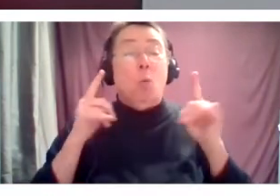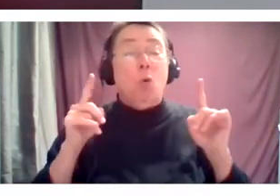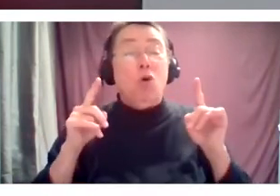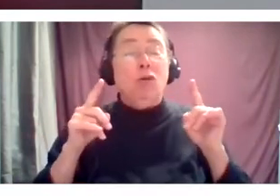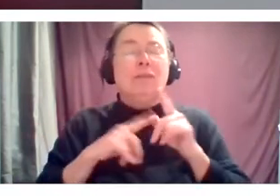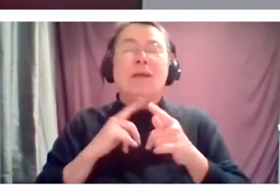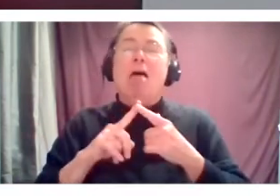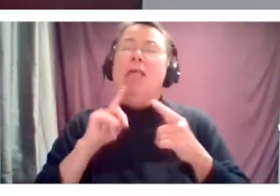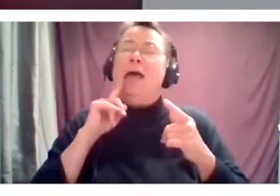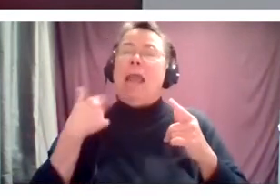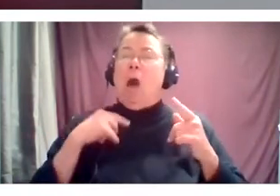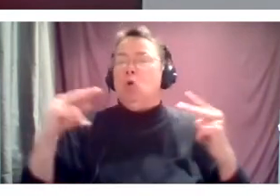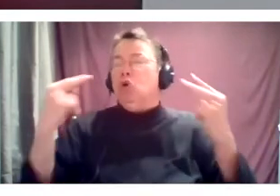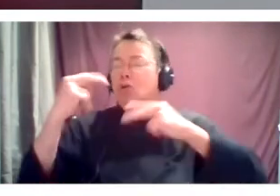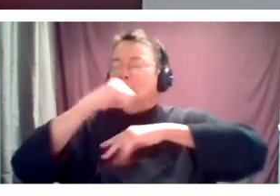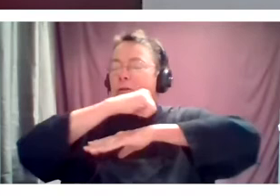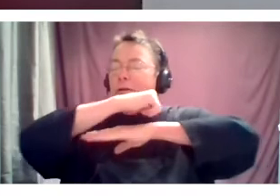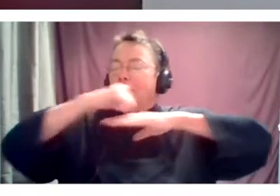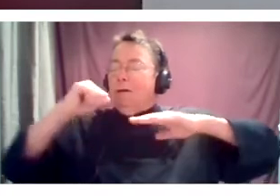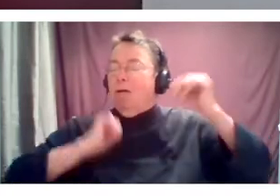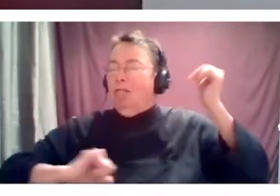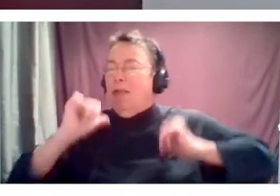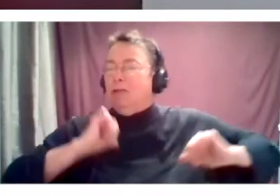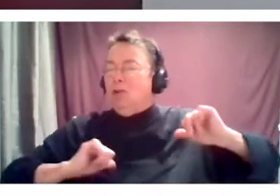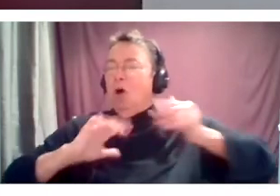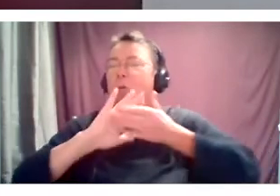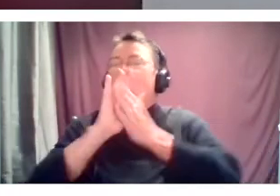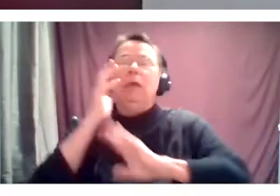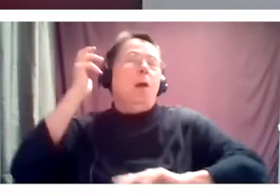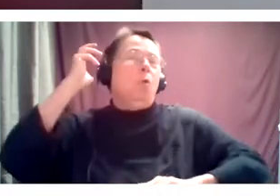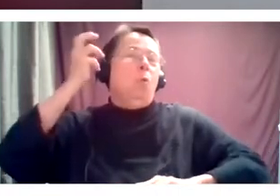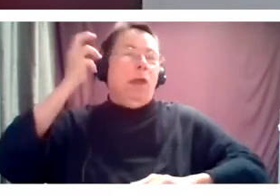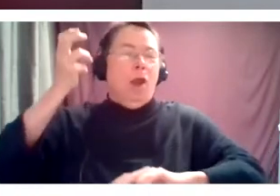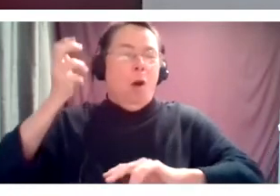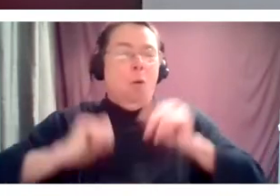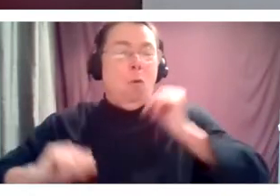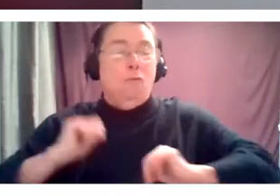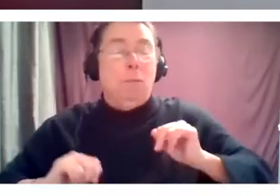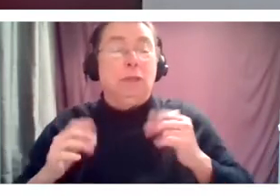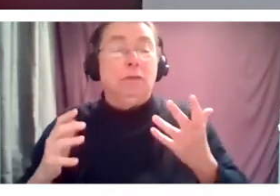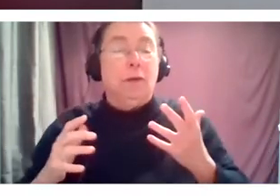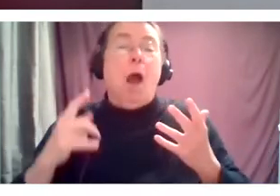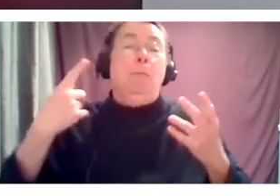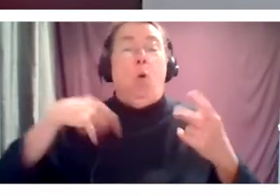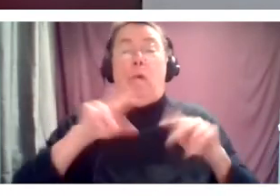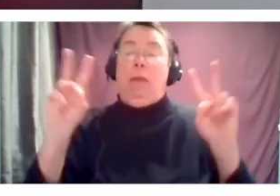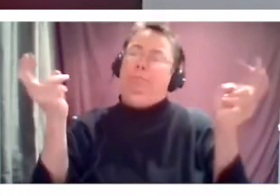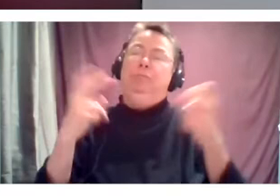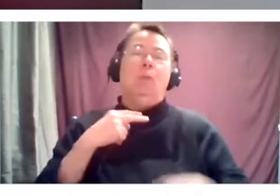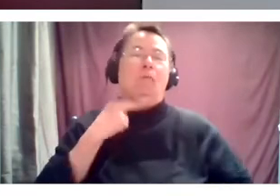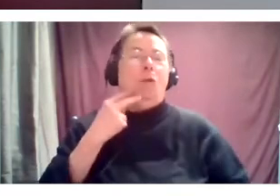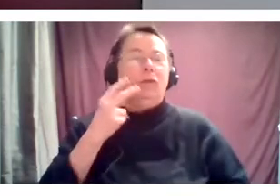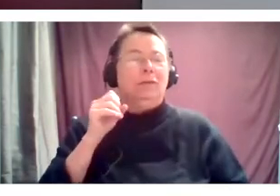energies to on-air performances. Because we are voices of hope, and the majority of our